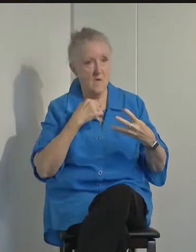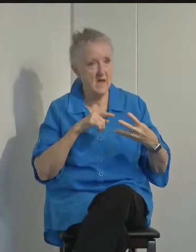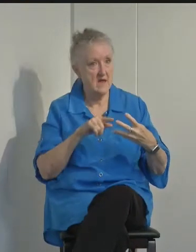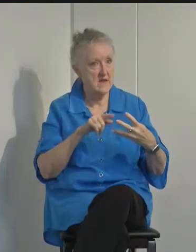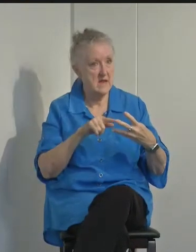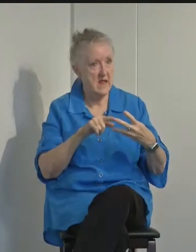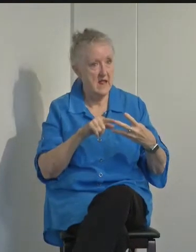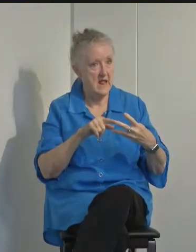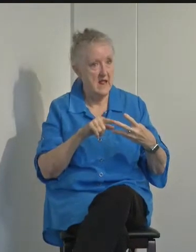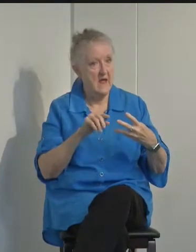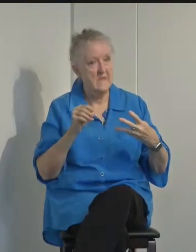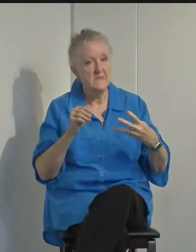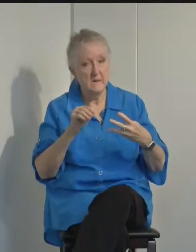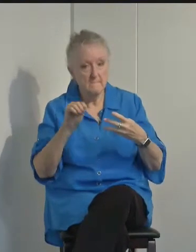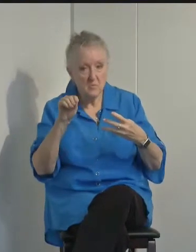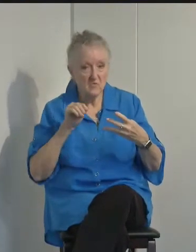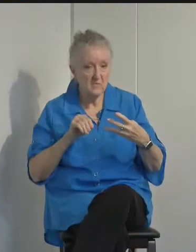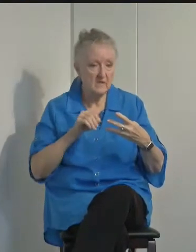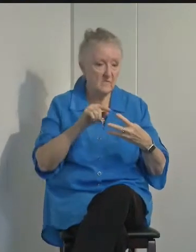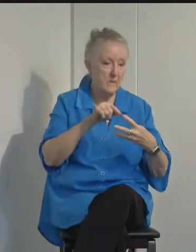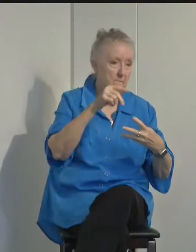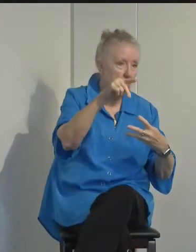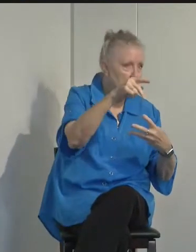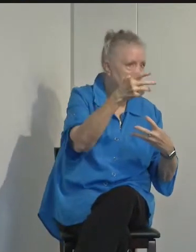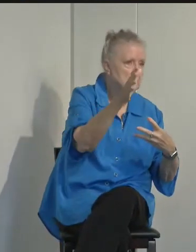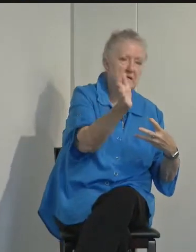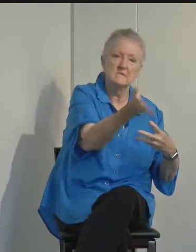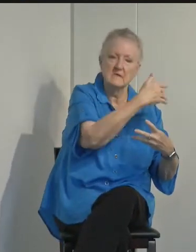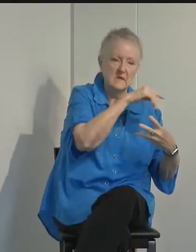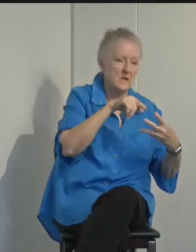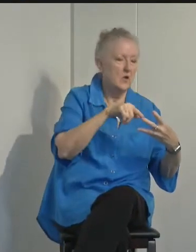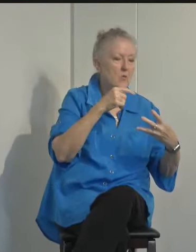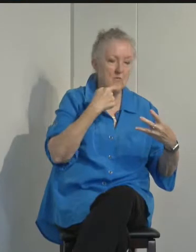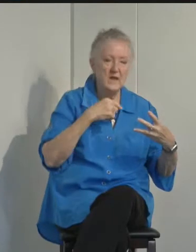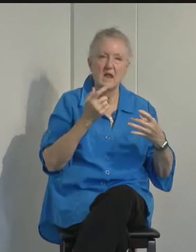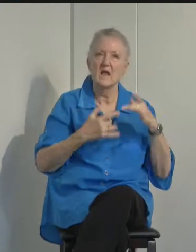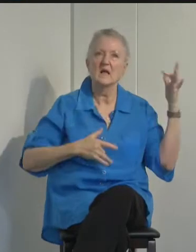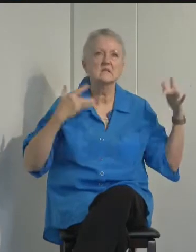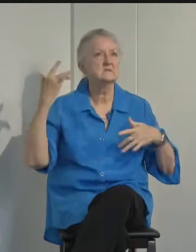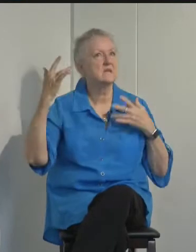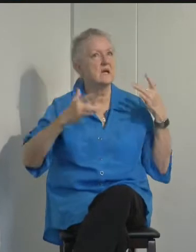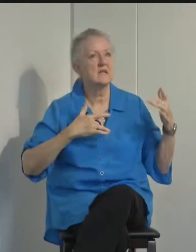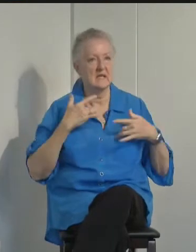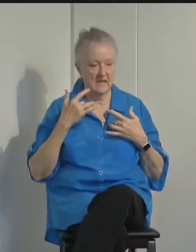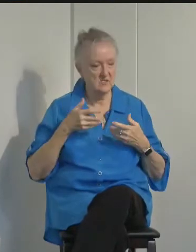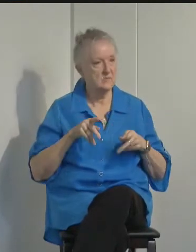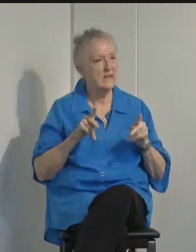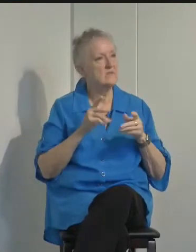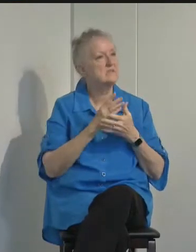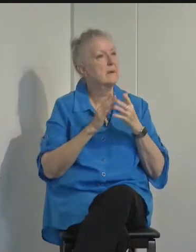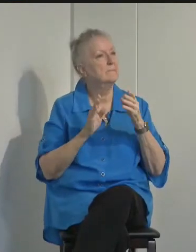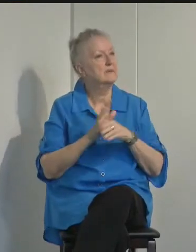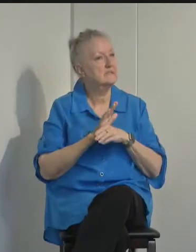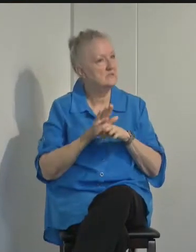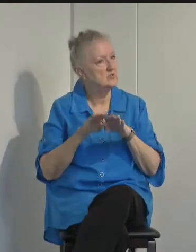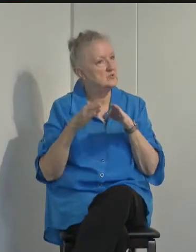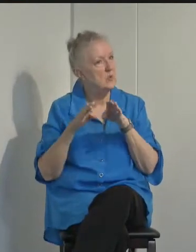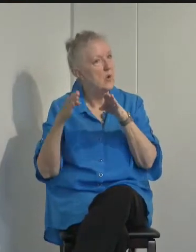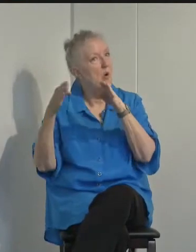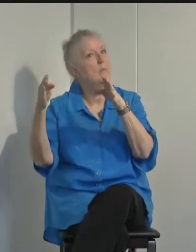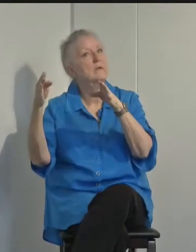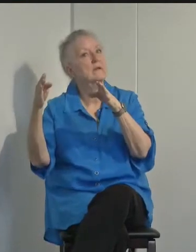movement from the purple tier to the red tier was more than exciting. It's allowed businesses to reopen, many,